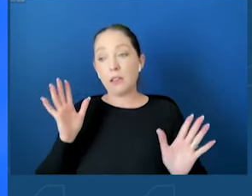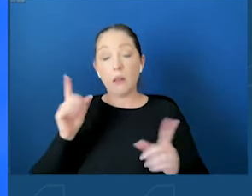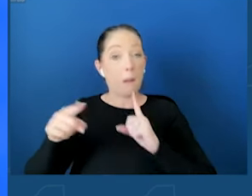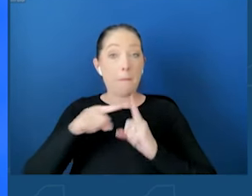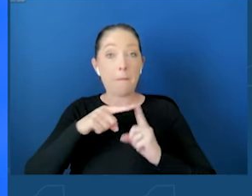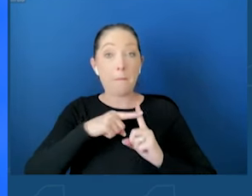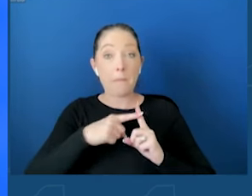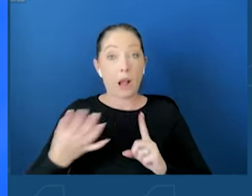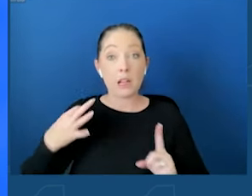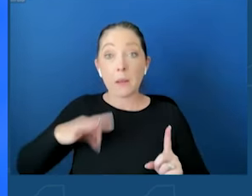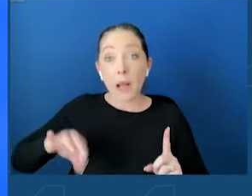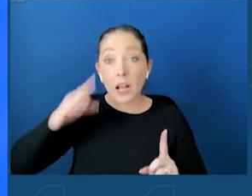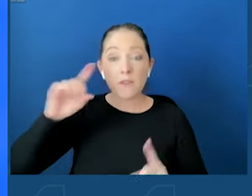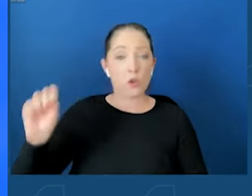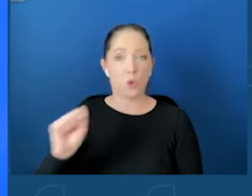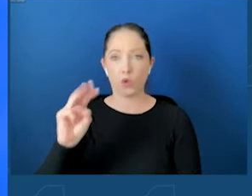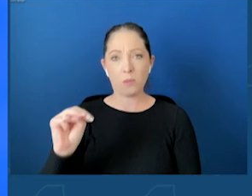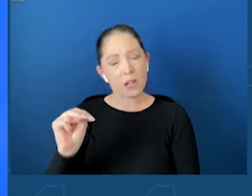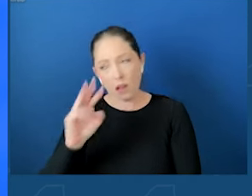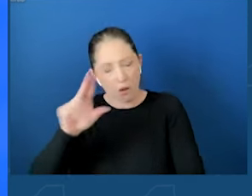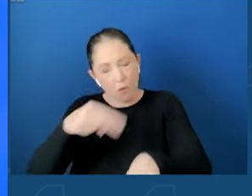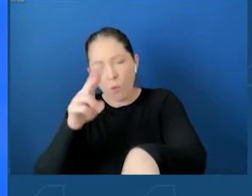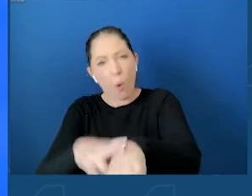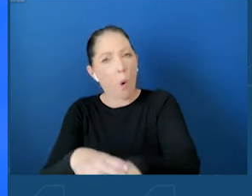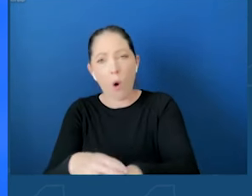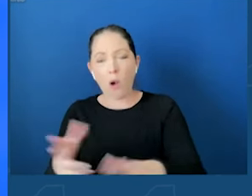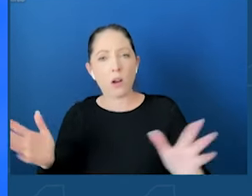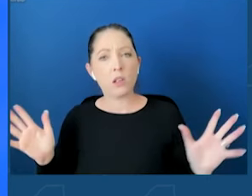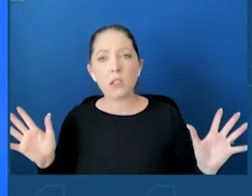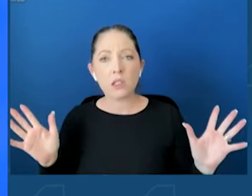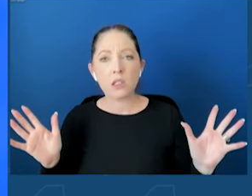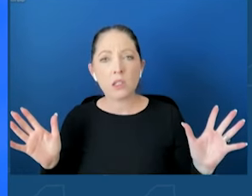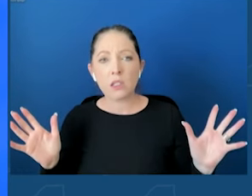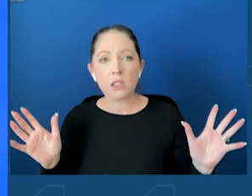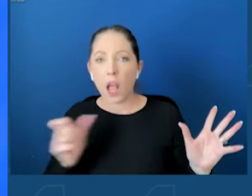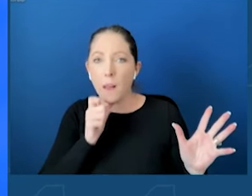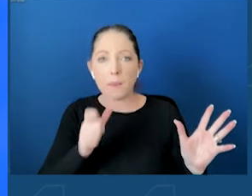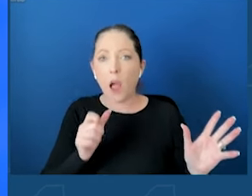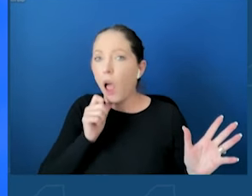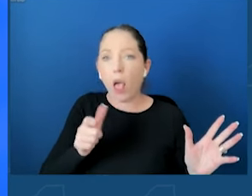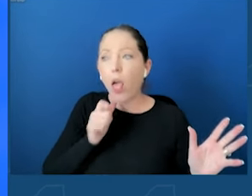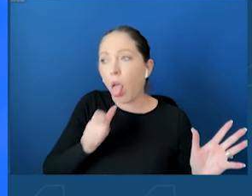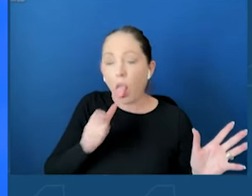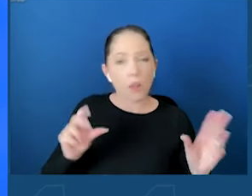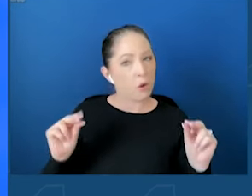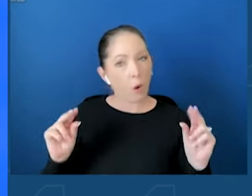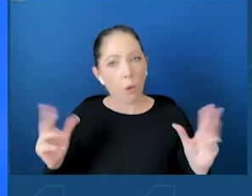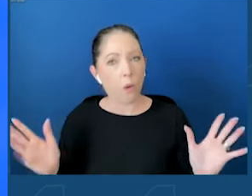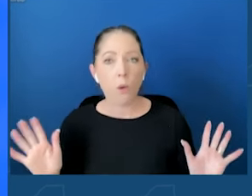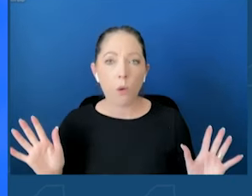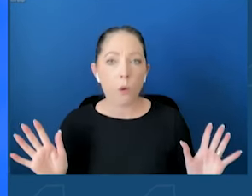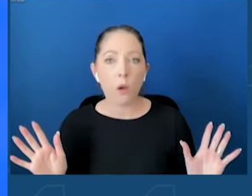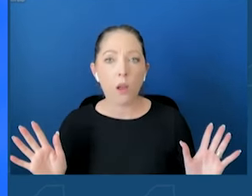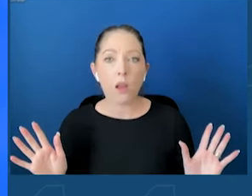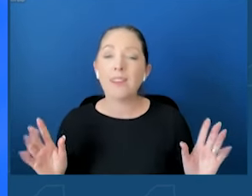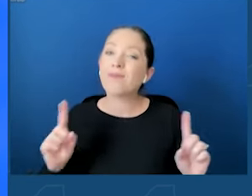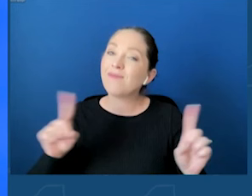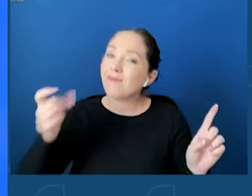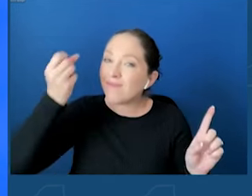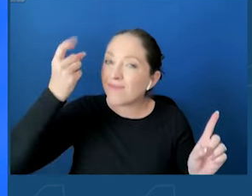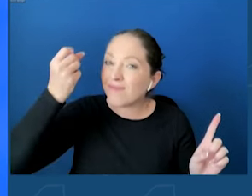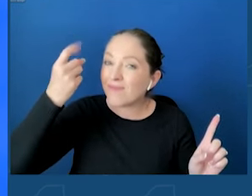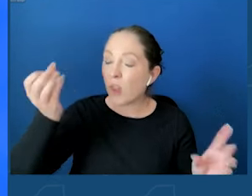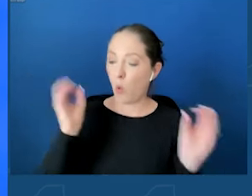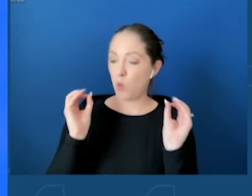media. Of course there are. I'm not here to say there isn't. But no one took the time to study the